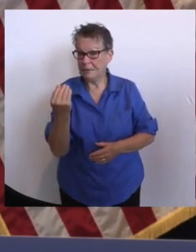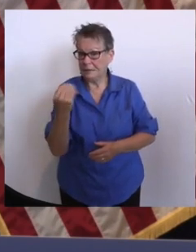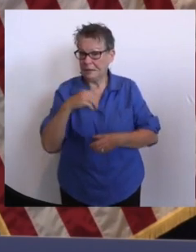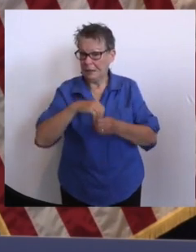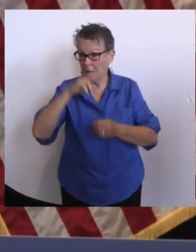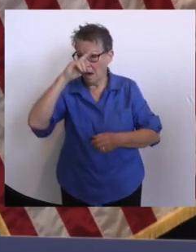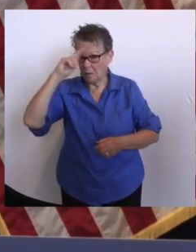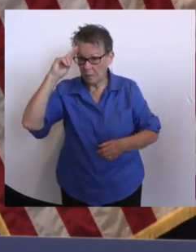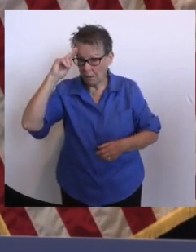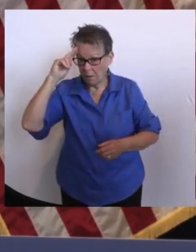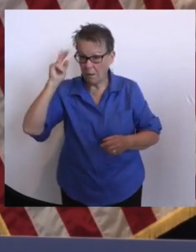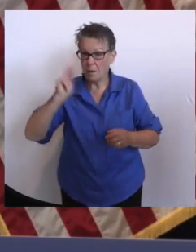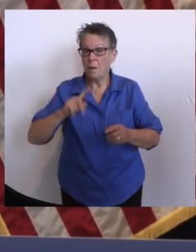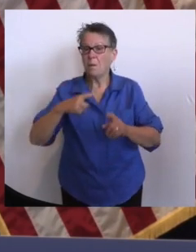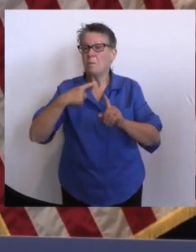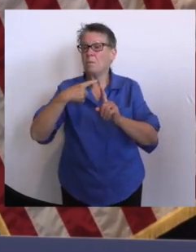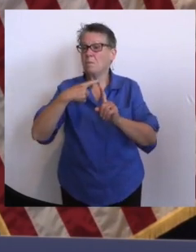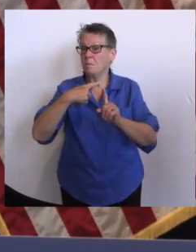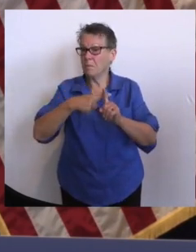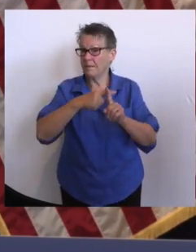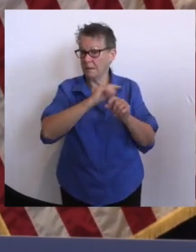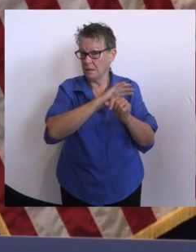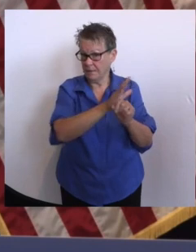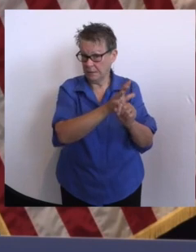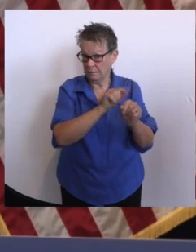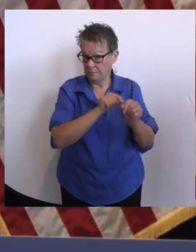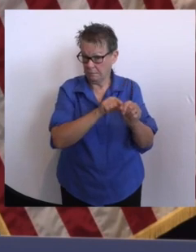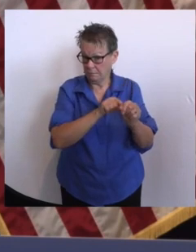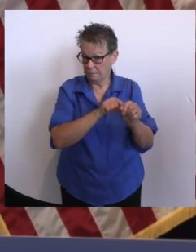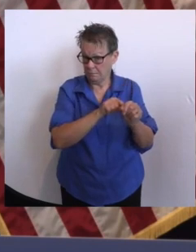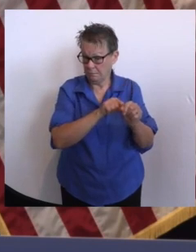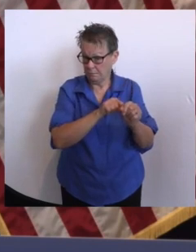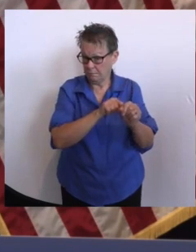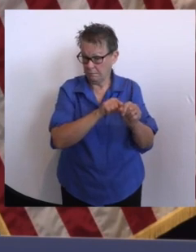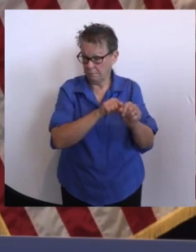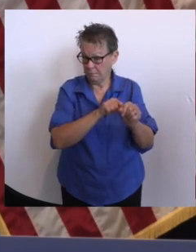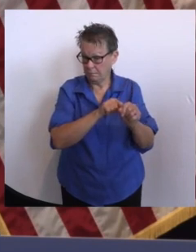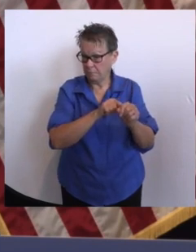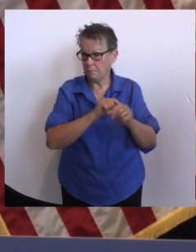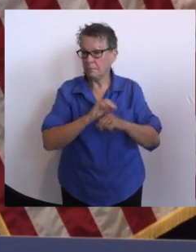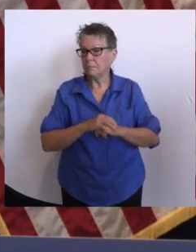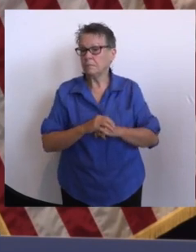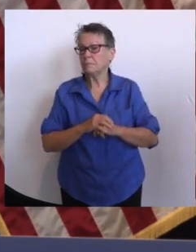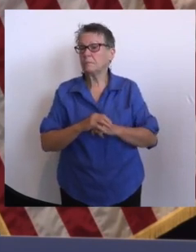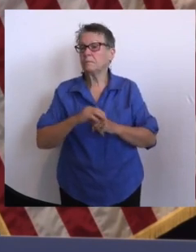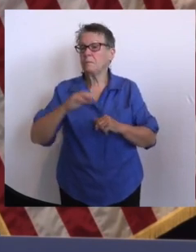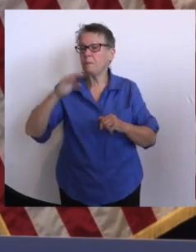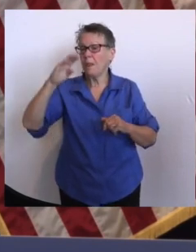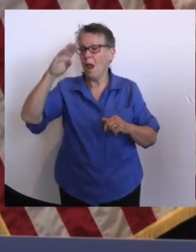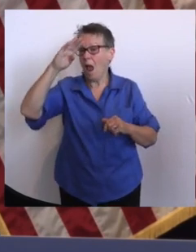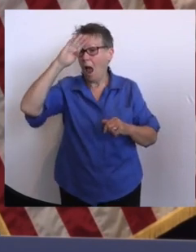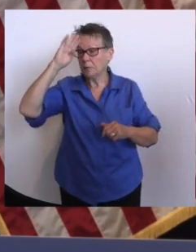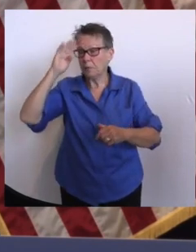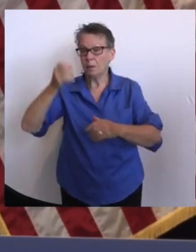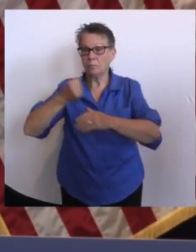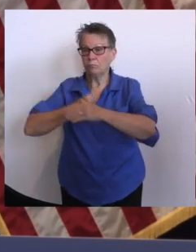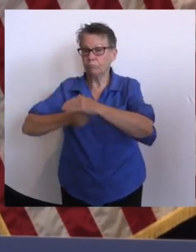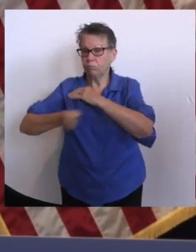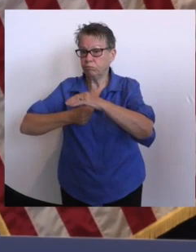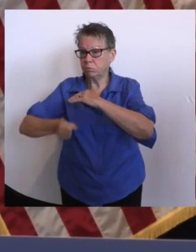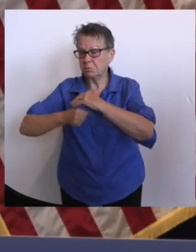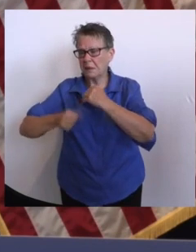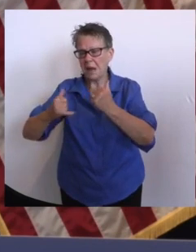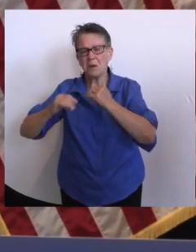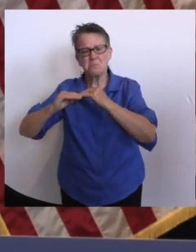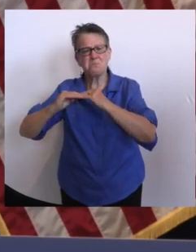-19 positive patients and persons under investigation. Hospitalizations have remained relatively stable in